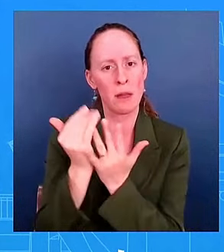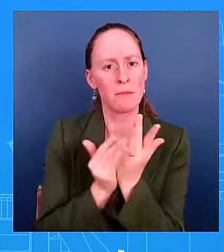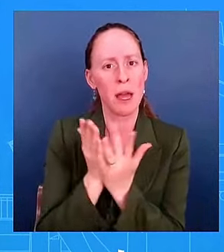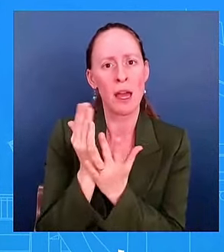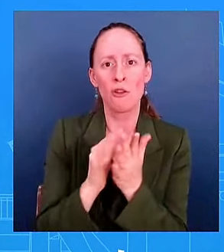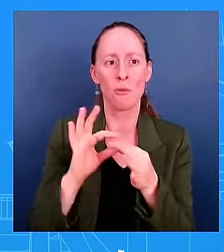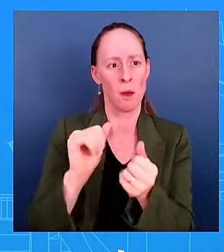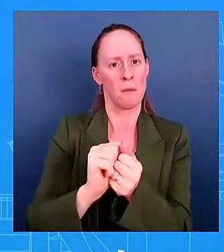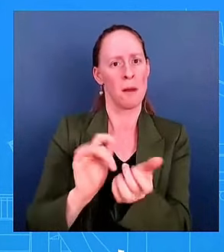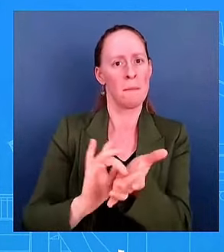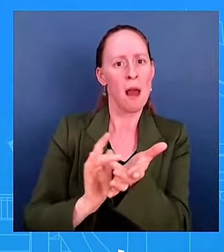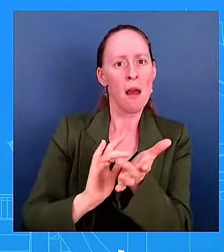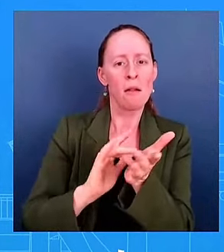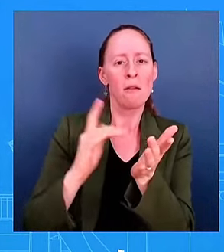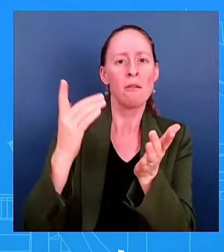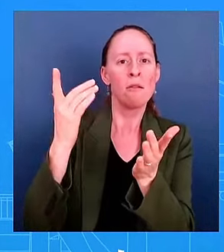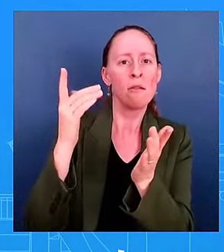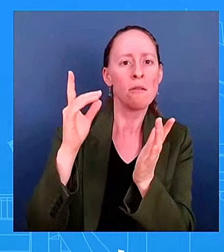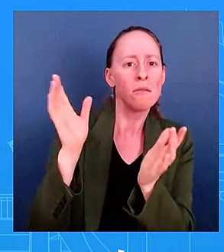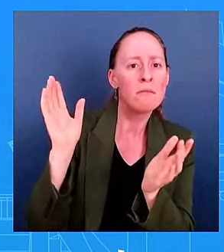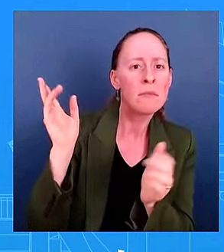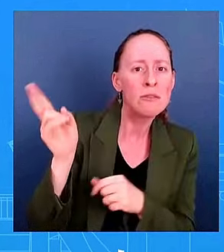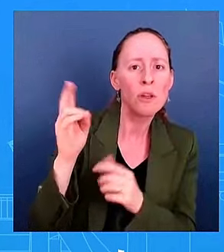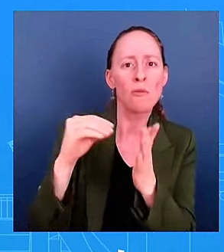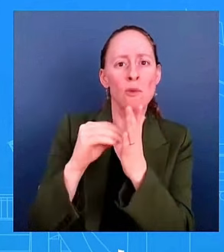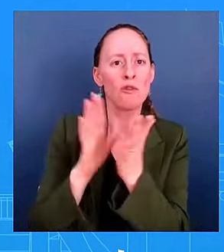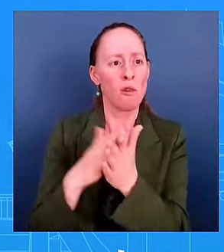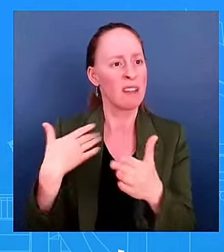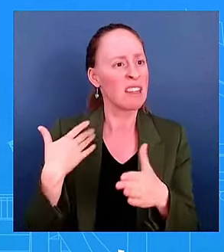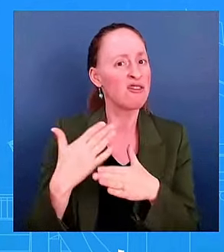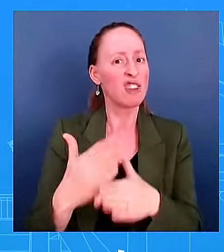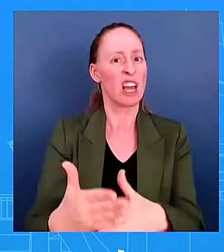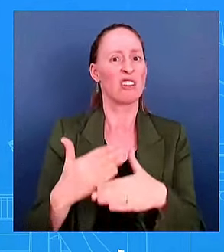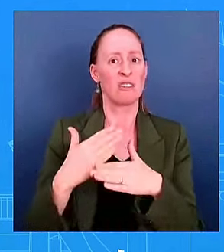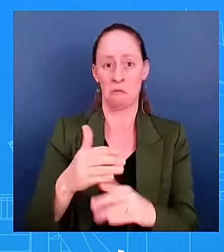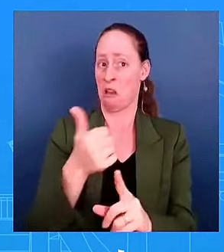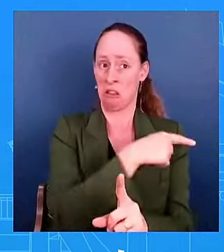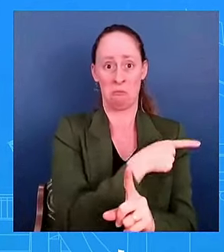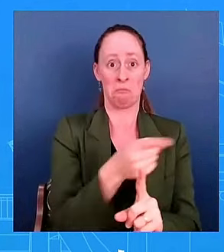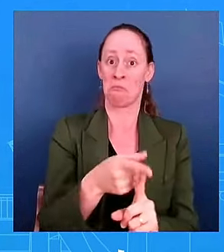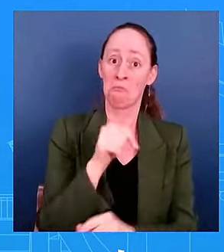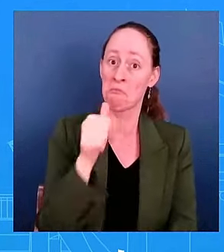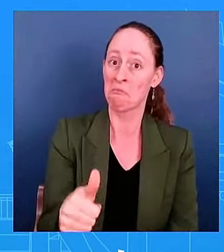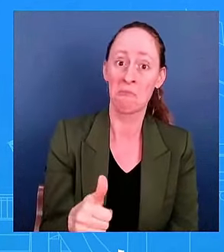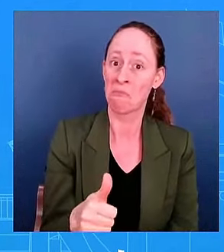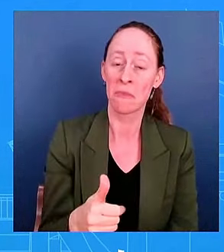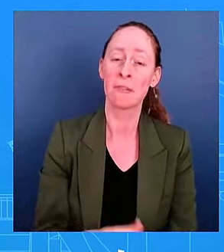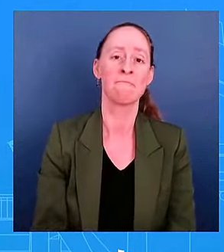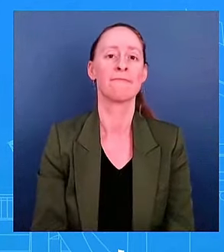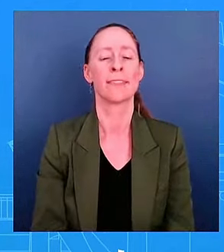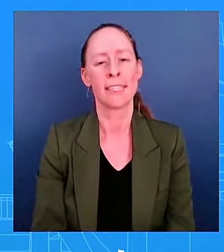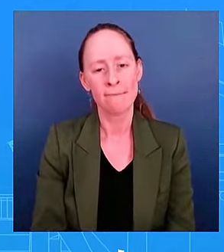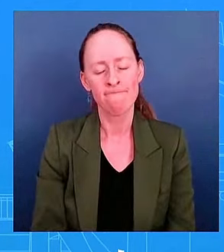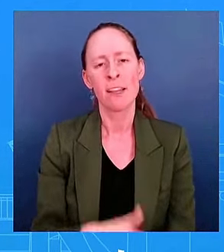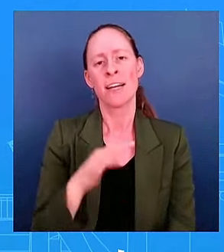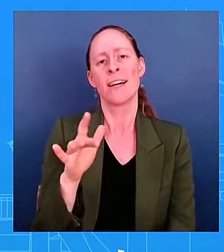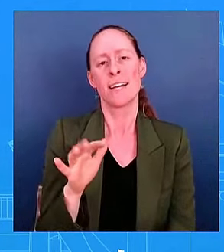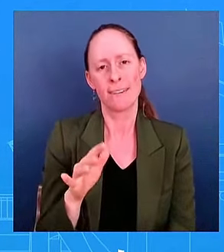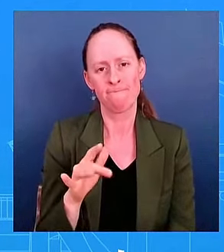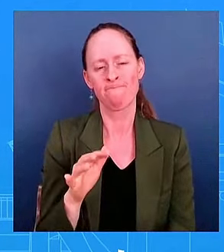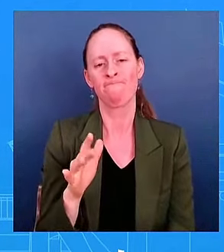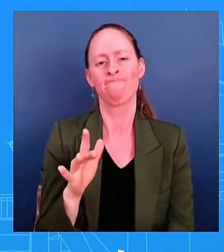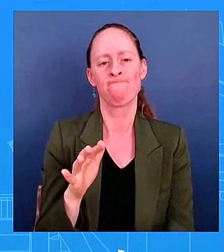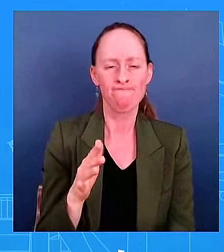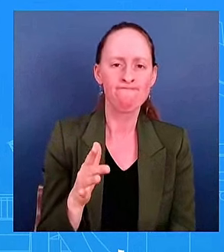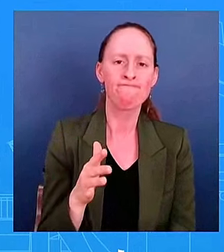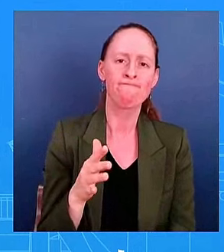And I would add that it is not, it is not the norm to bring the